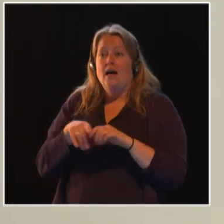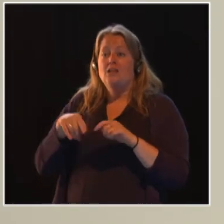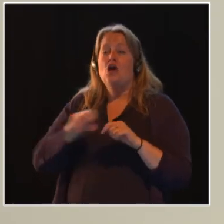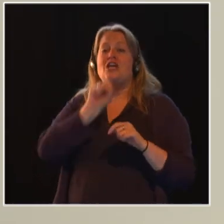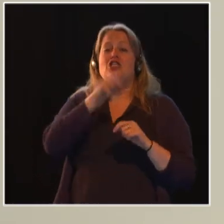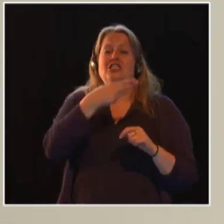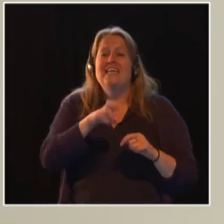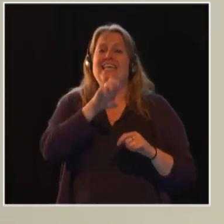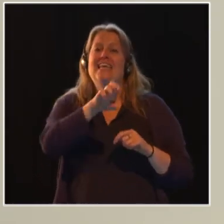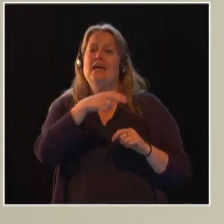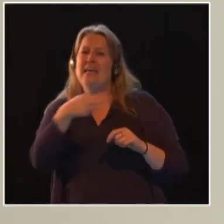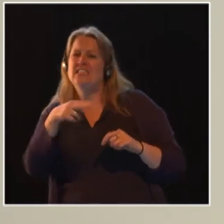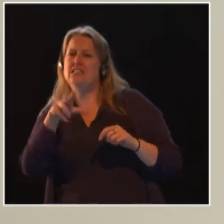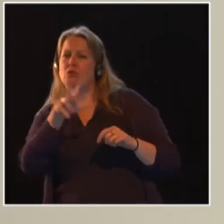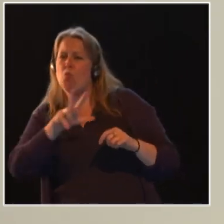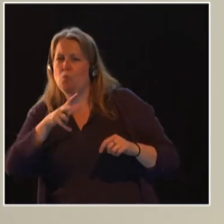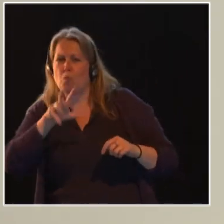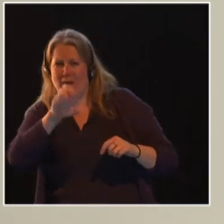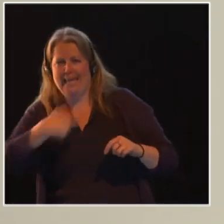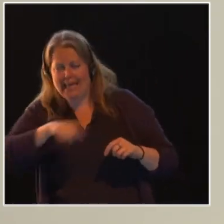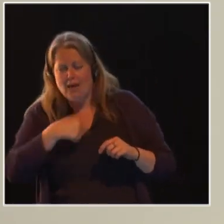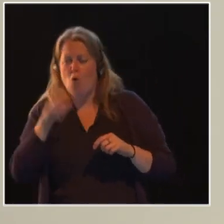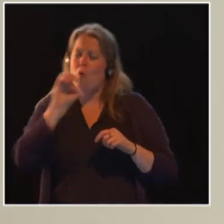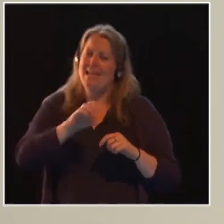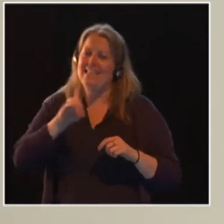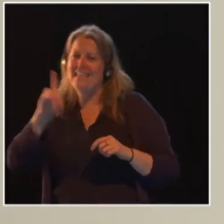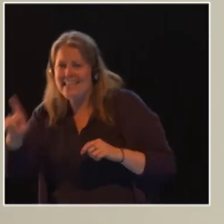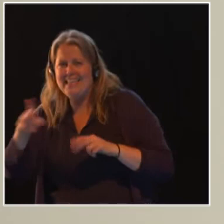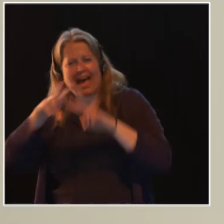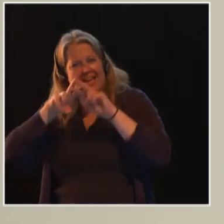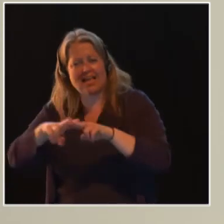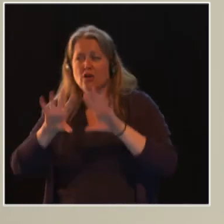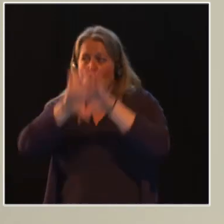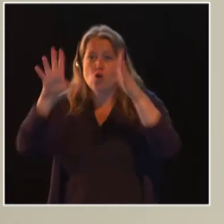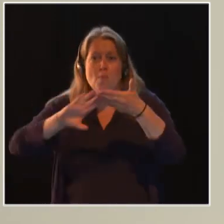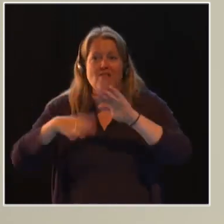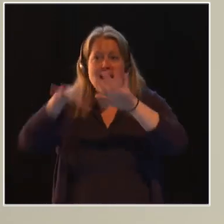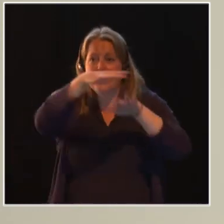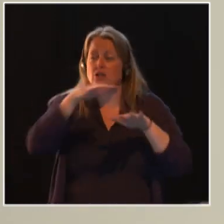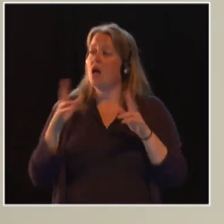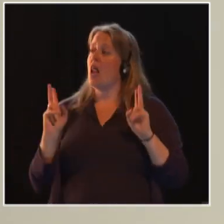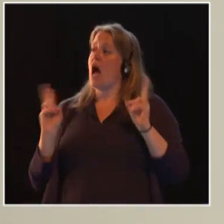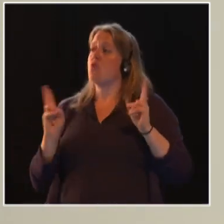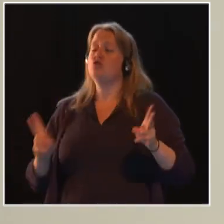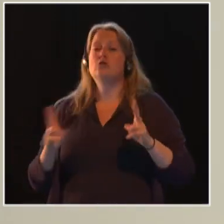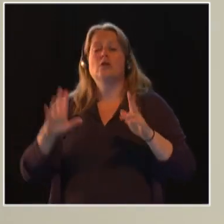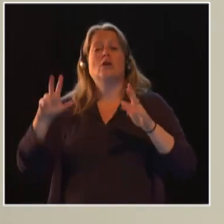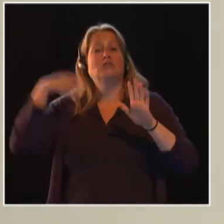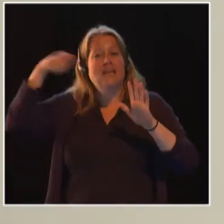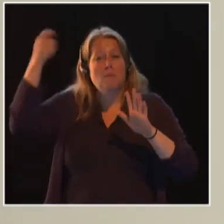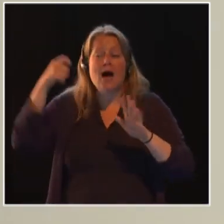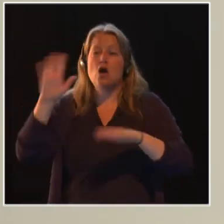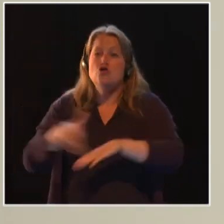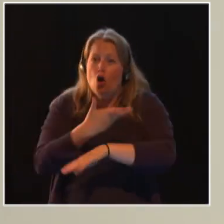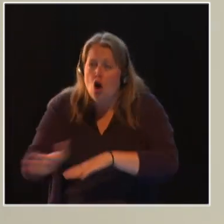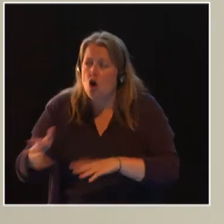EDD18 hashtags in the Global Village and the Youth Lounge through cinema and song and dance